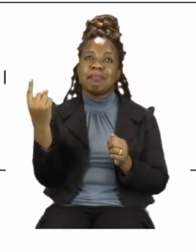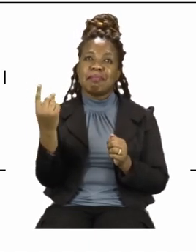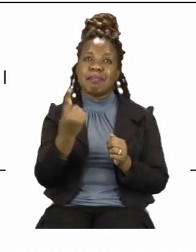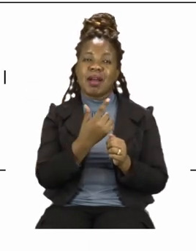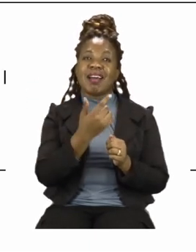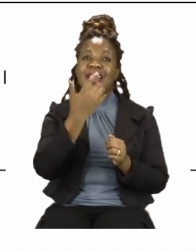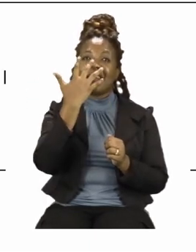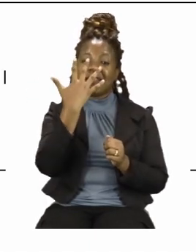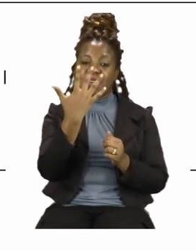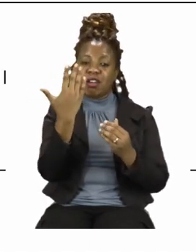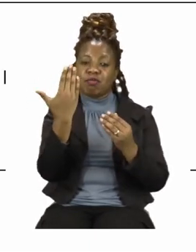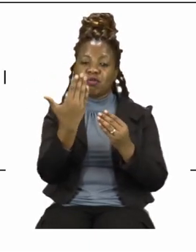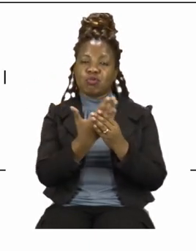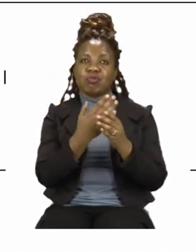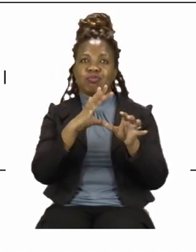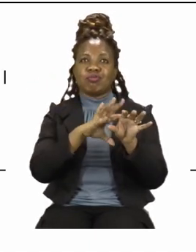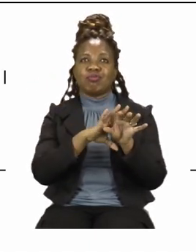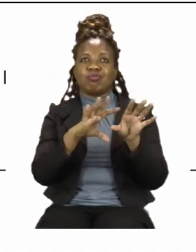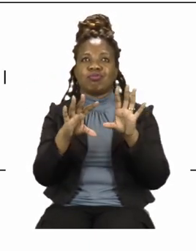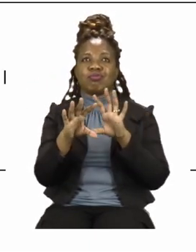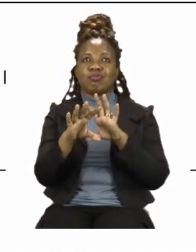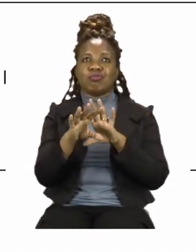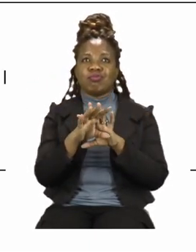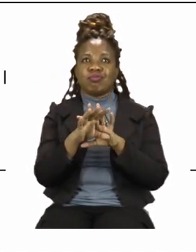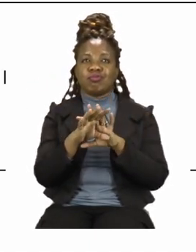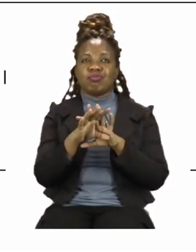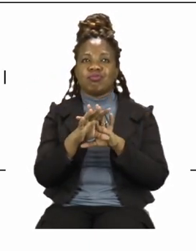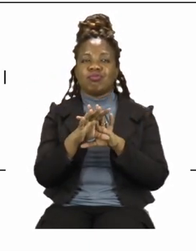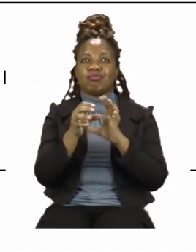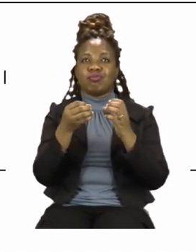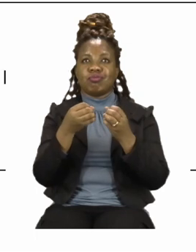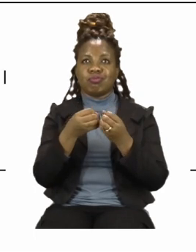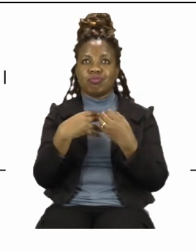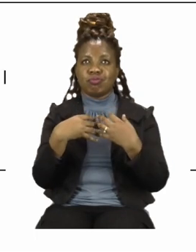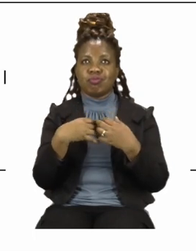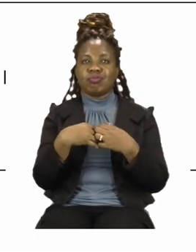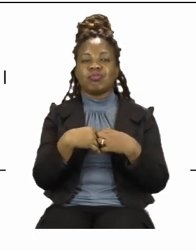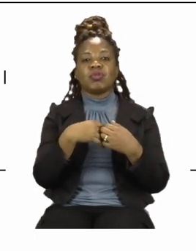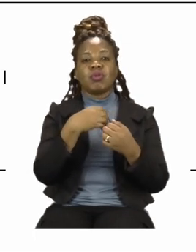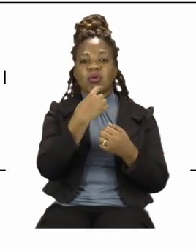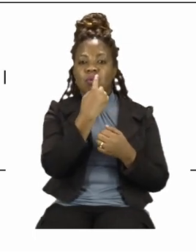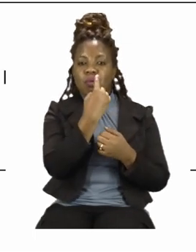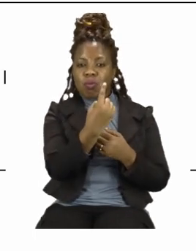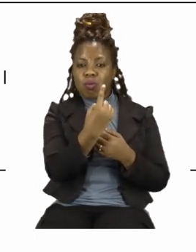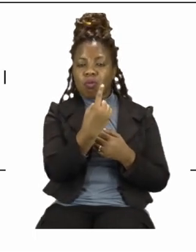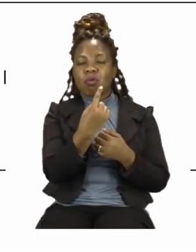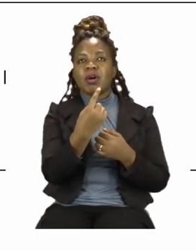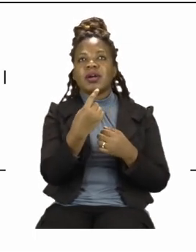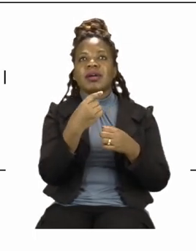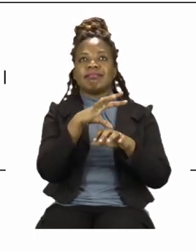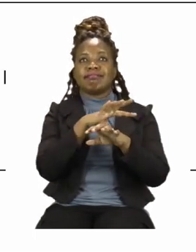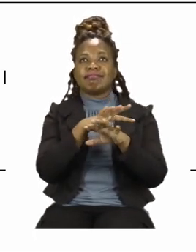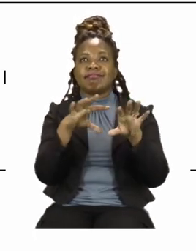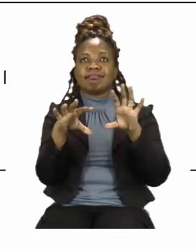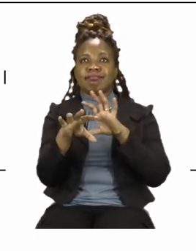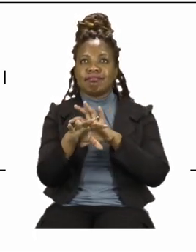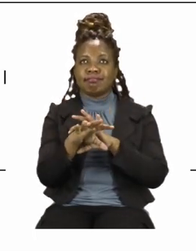Namibian Namibian dollars. How much money will she spend?